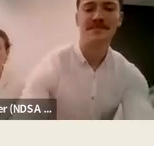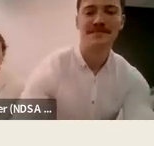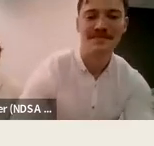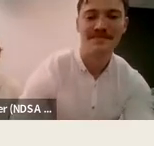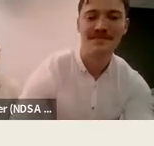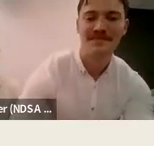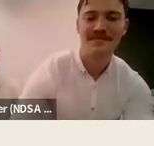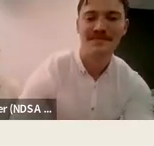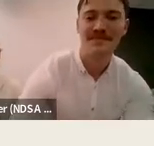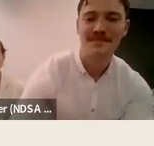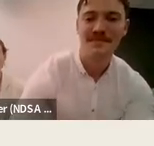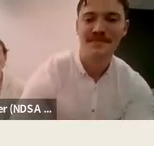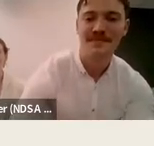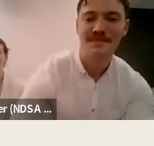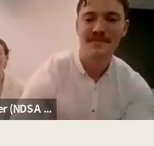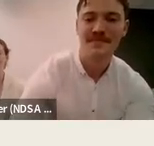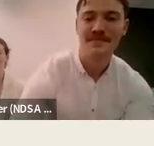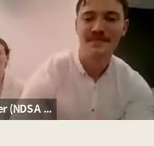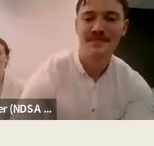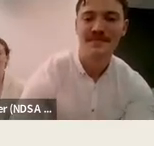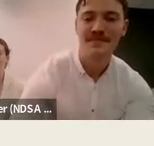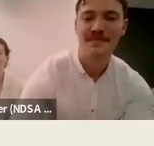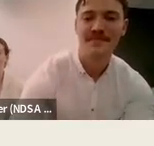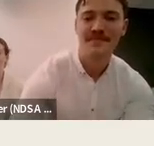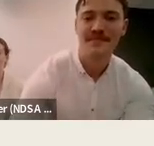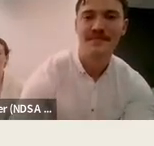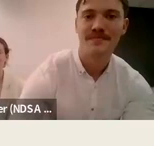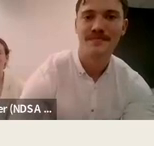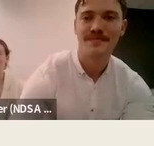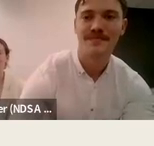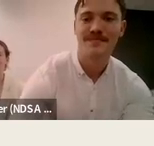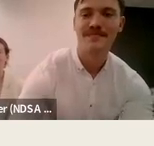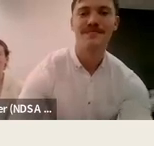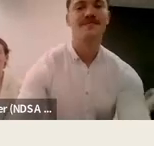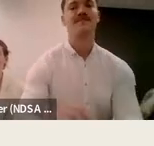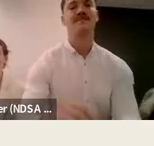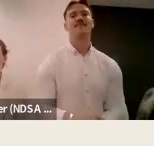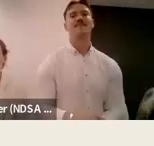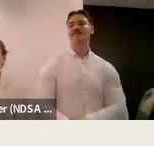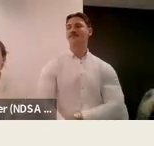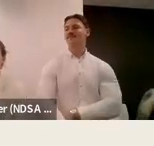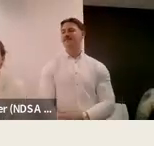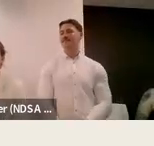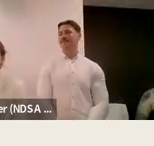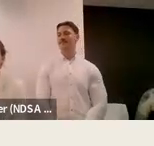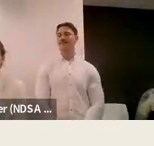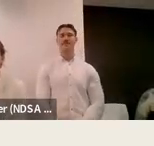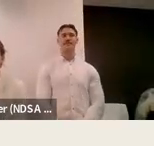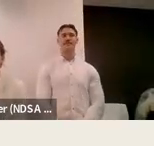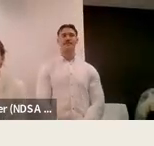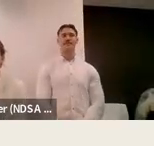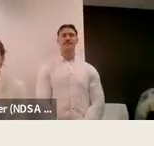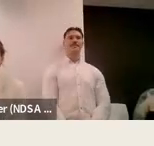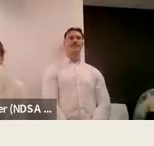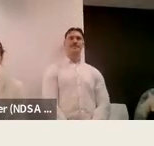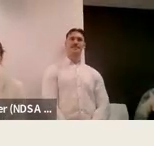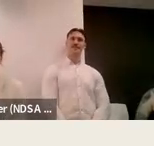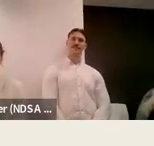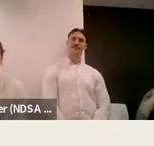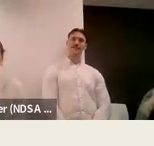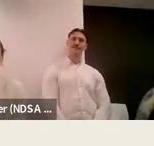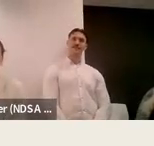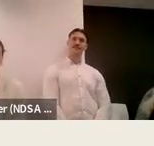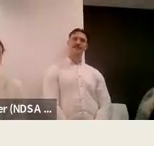us and contact us so that will lead you to our link tree which um we have our emails there our